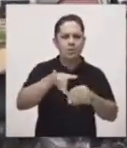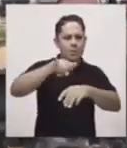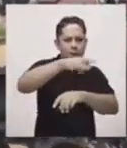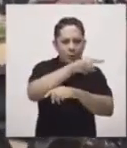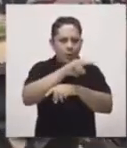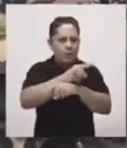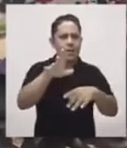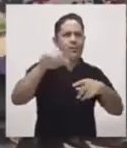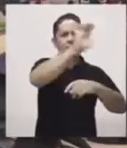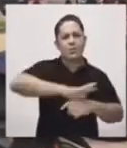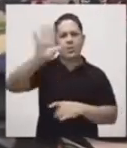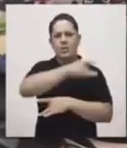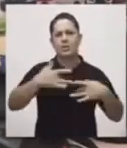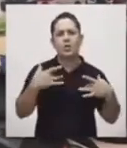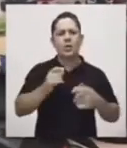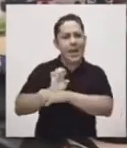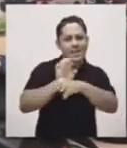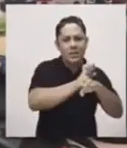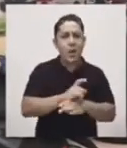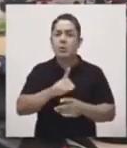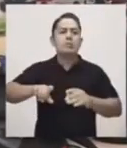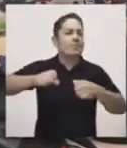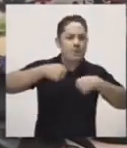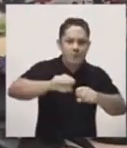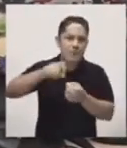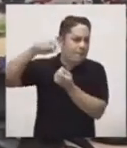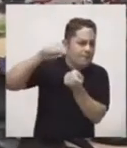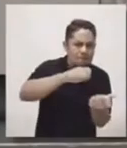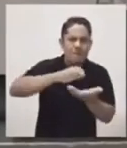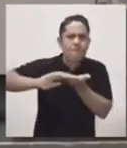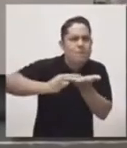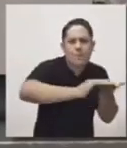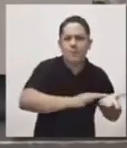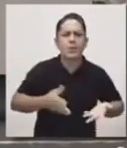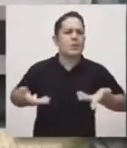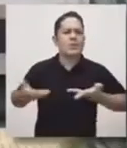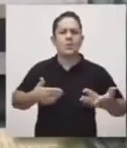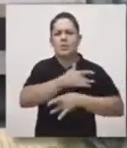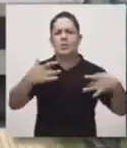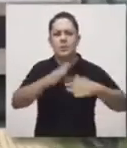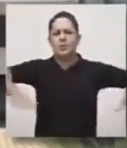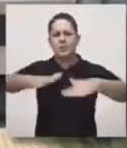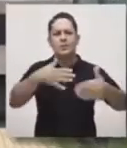Superintendency of Health, entities that should not spare any effort to guarantee the provision of health services to the San Andreas population.